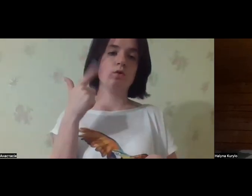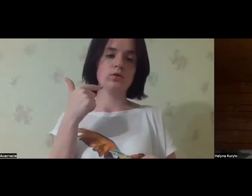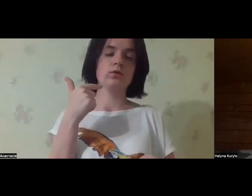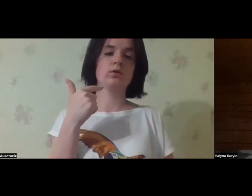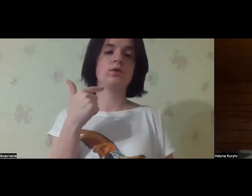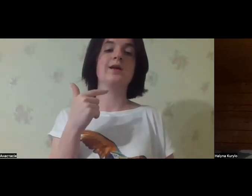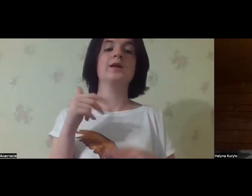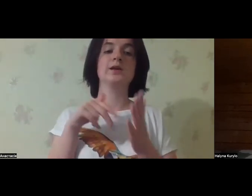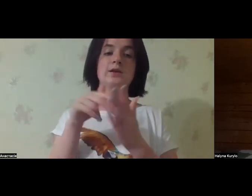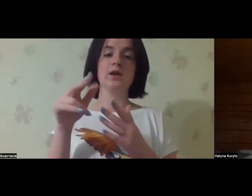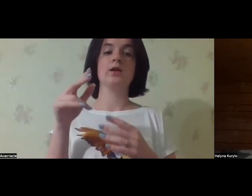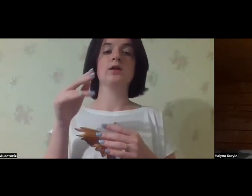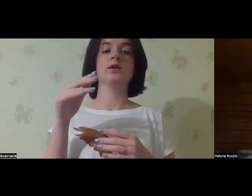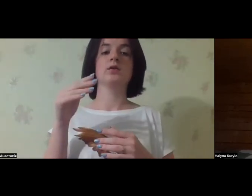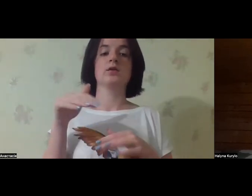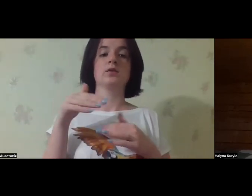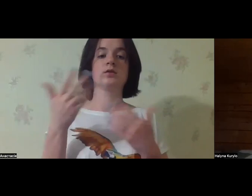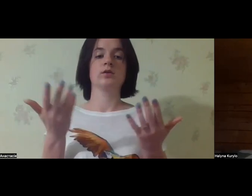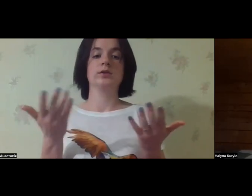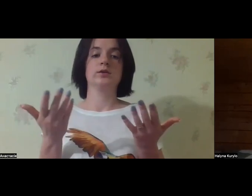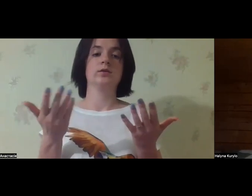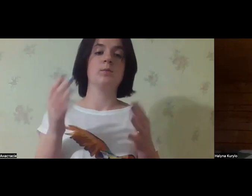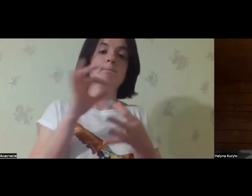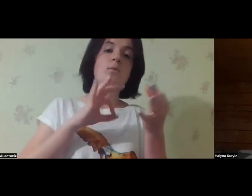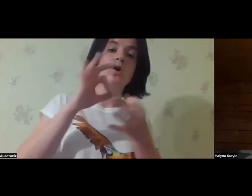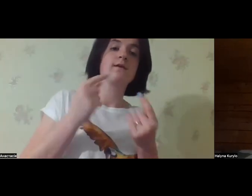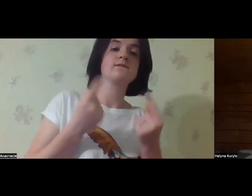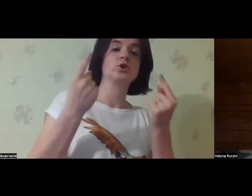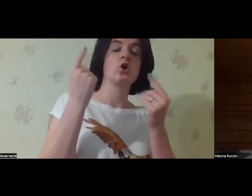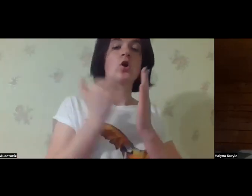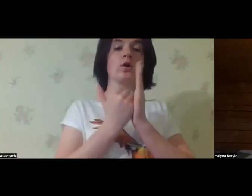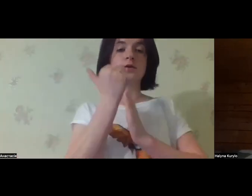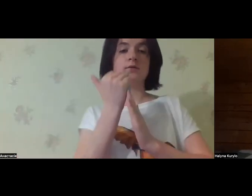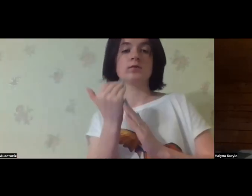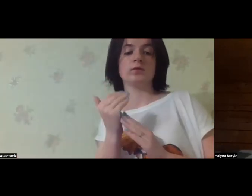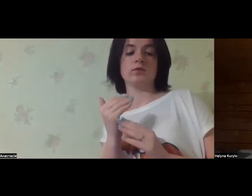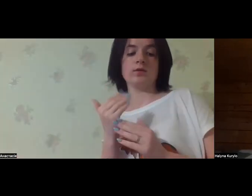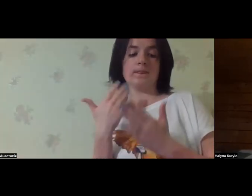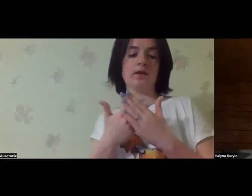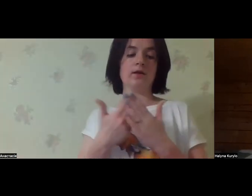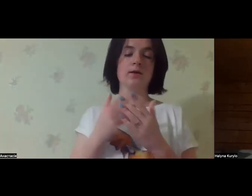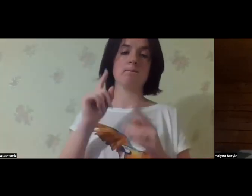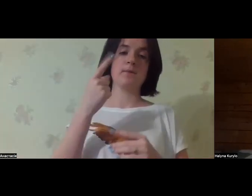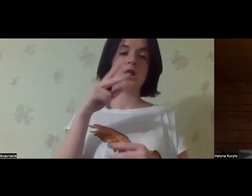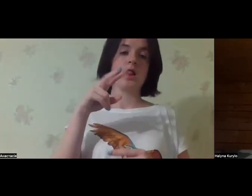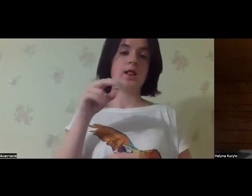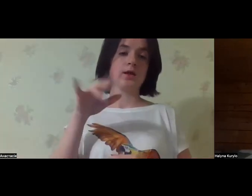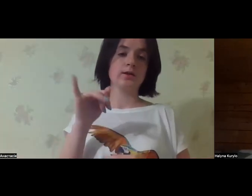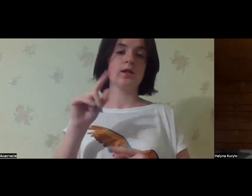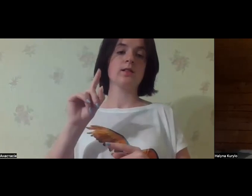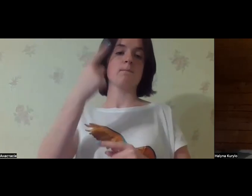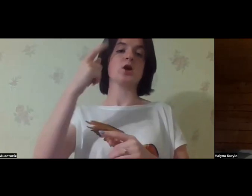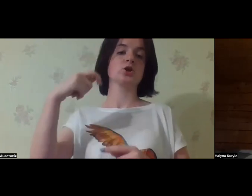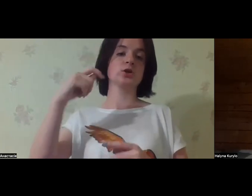This is extremely important, thank you very much for raising that, and I think even when we speak about this high profile